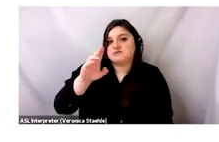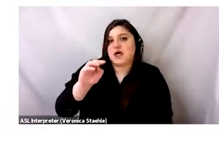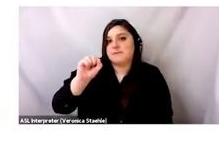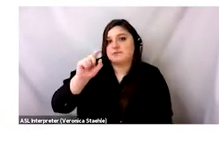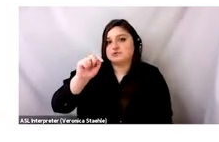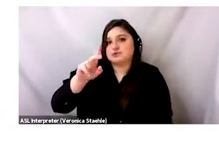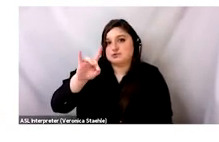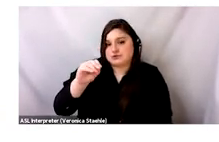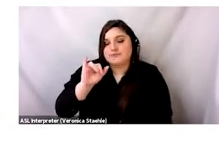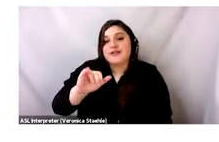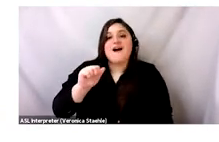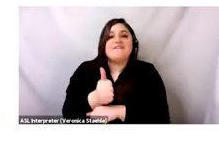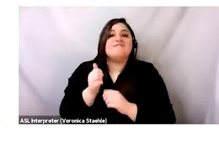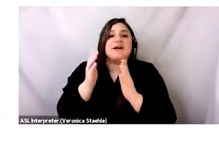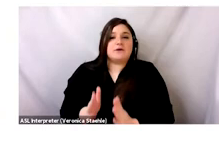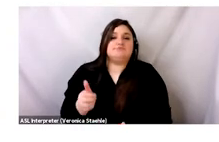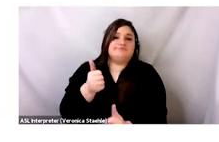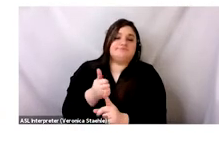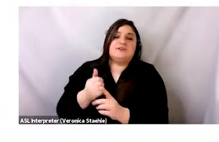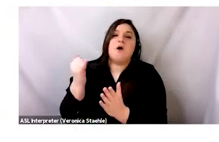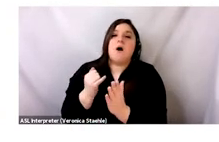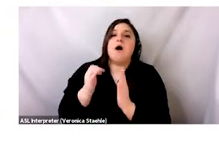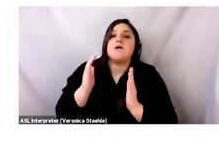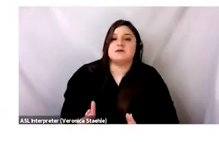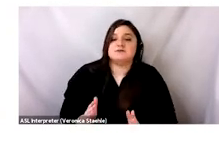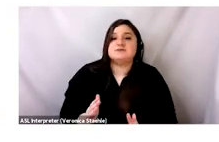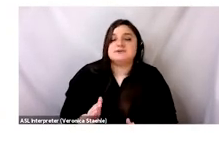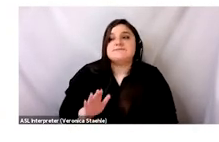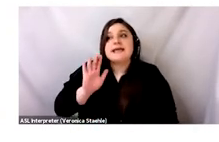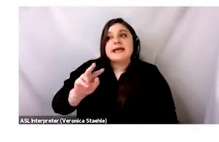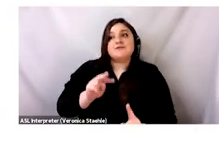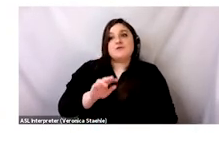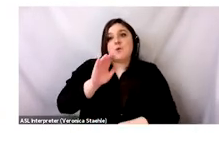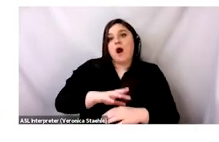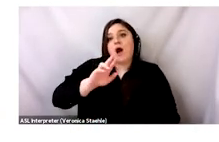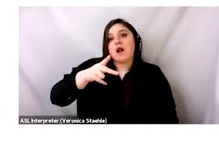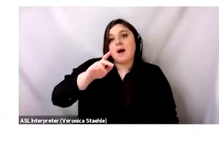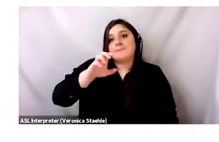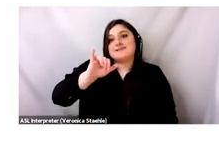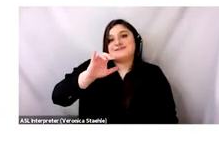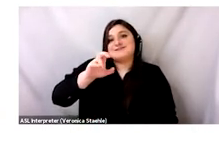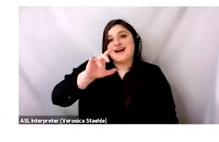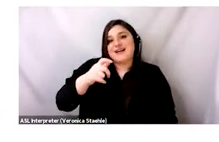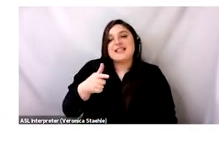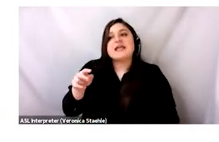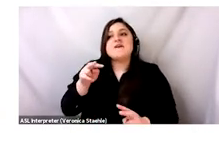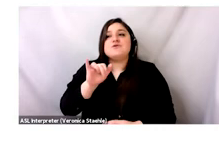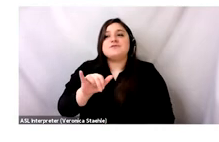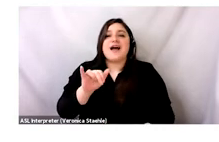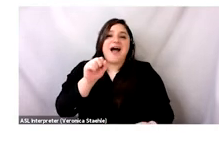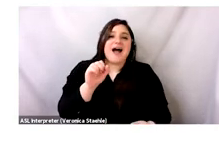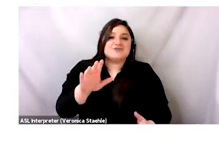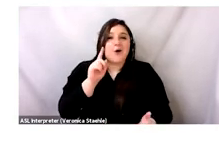Second, I want to highlight the Slum Studio. So the founder, Sel, he's an artist, and he really approaches upcycling